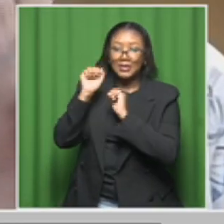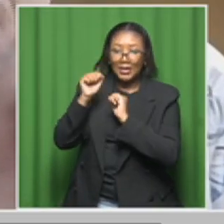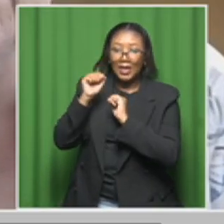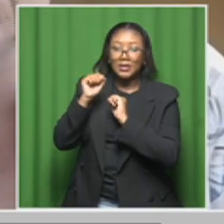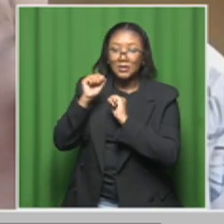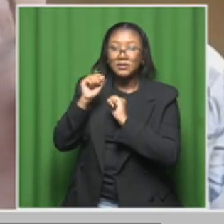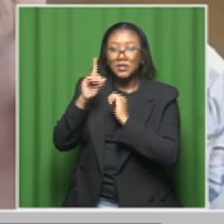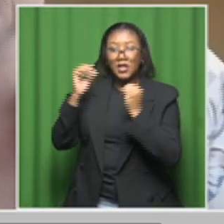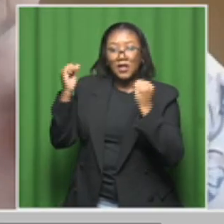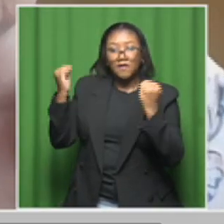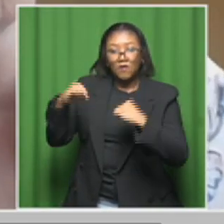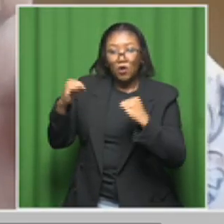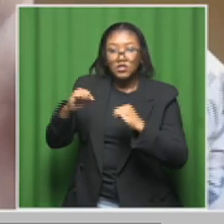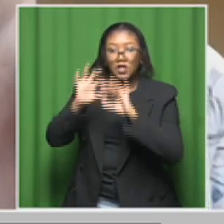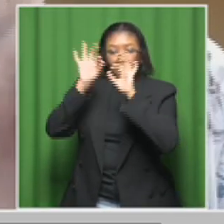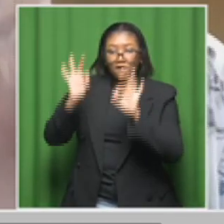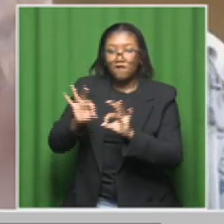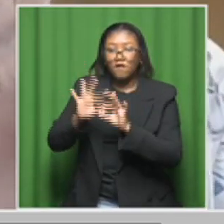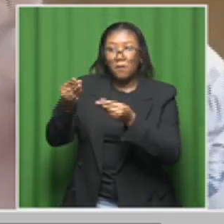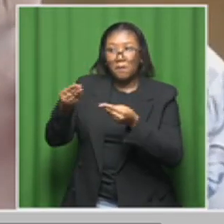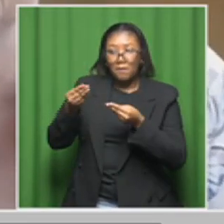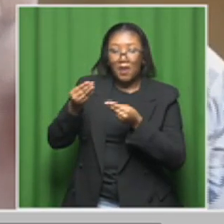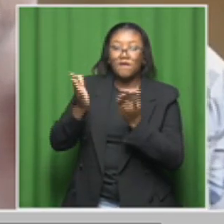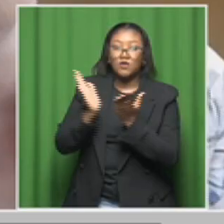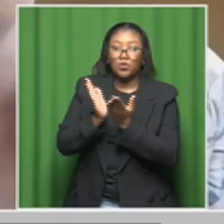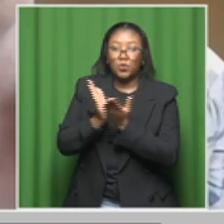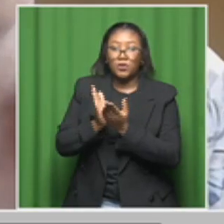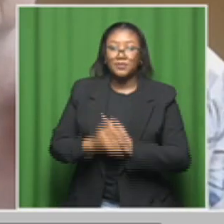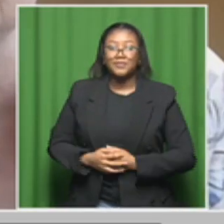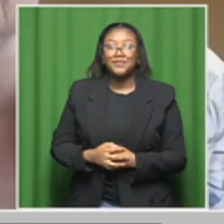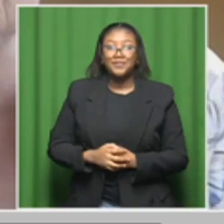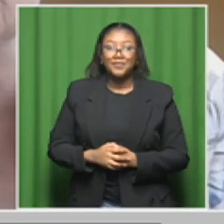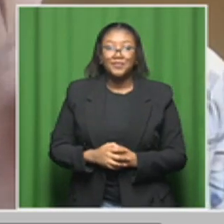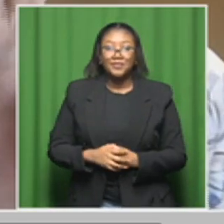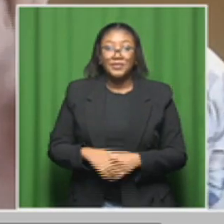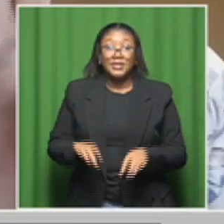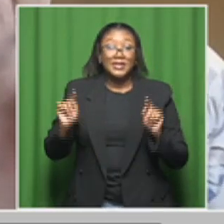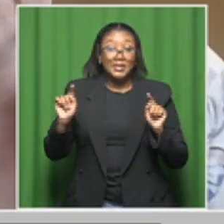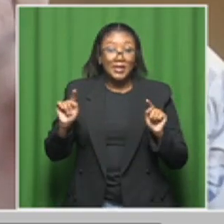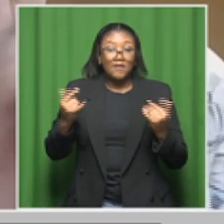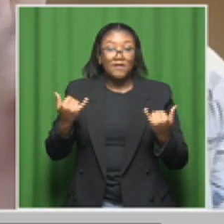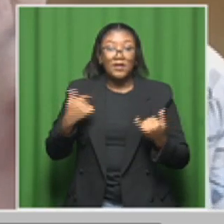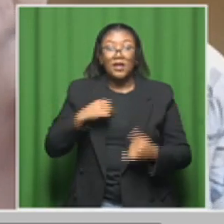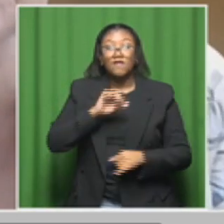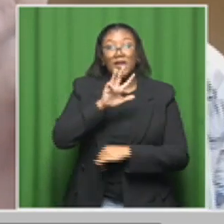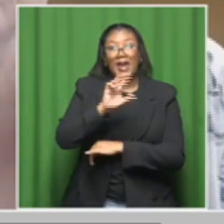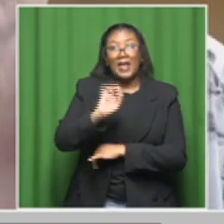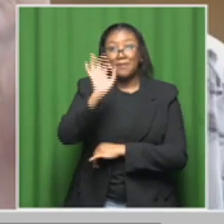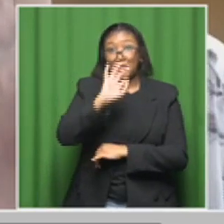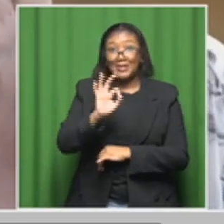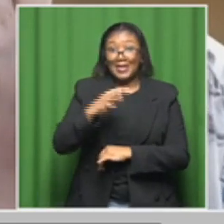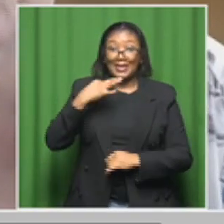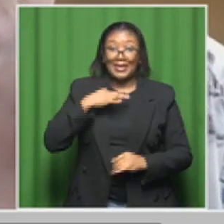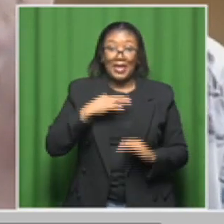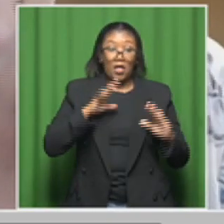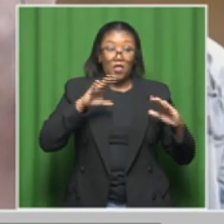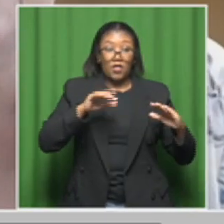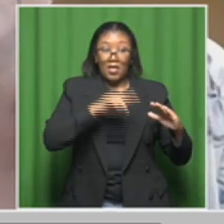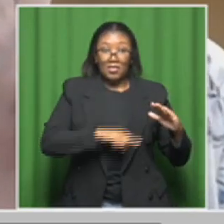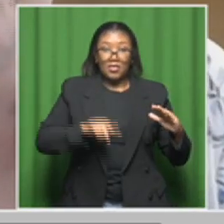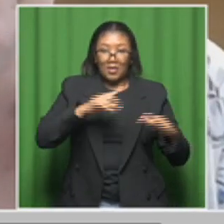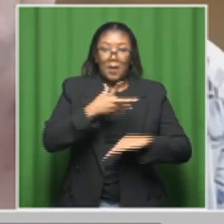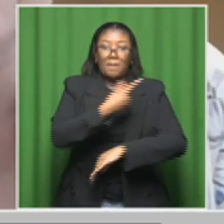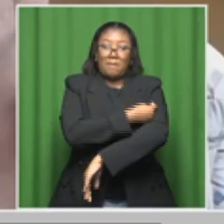consent forms to school. As I've indicated, we do usually reach around 90% of girls. So the vast majority